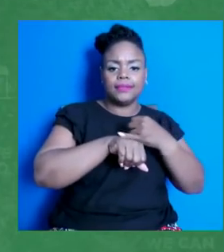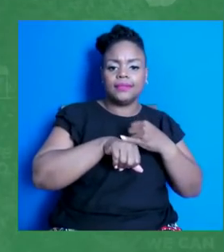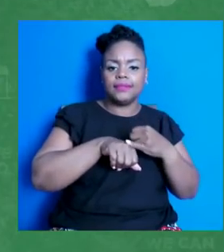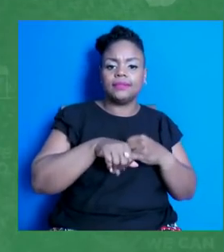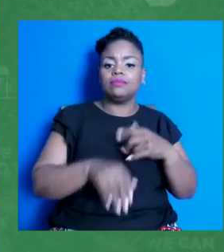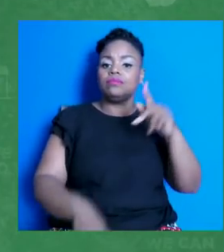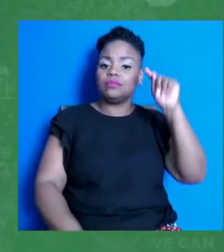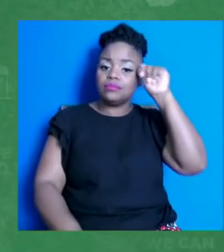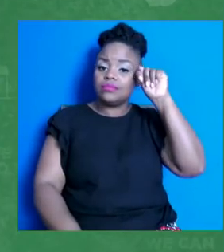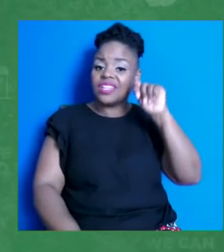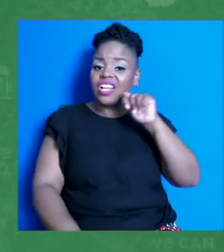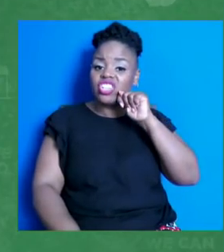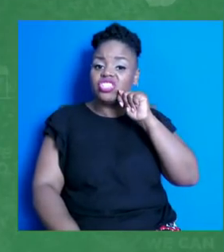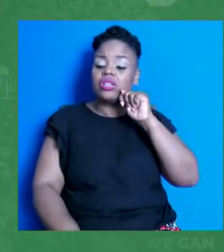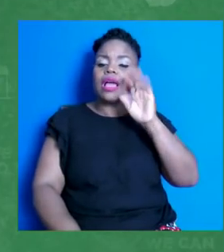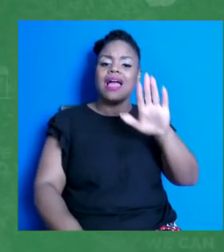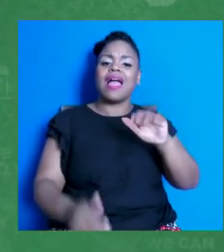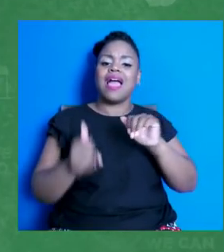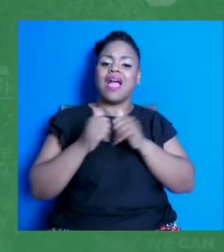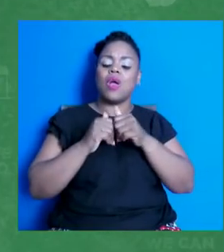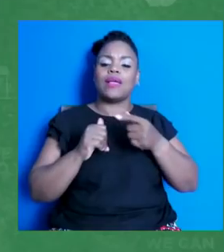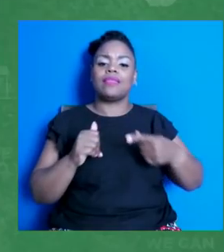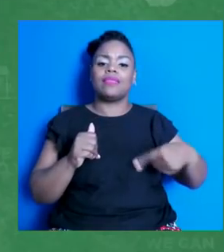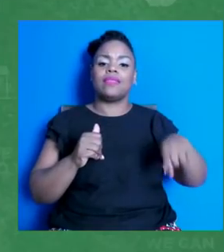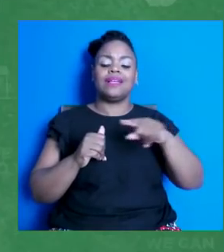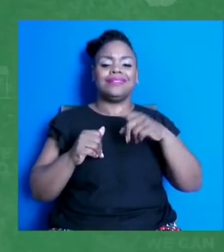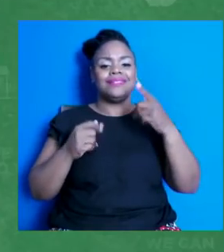this community about getting vaccinated?